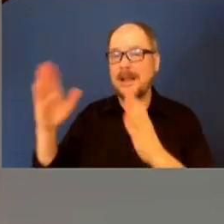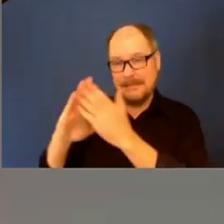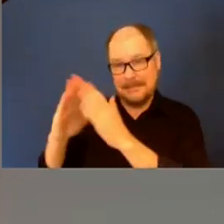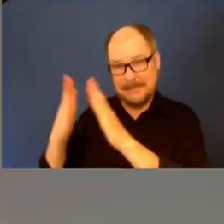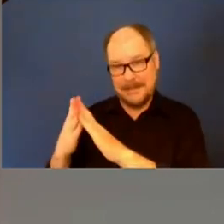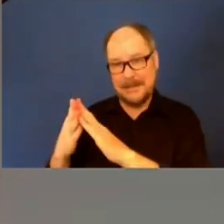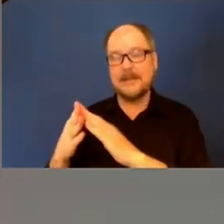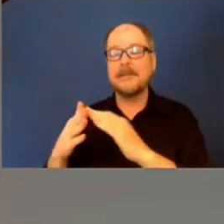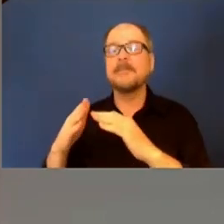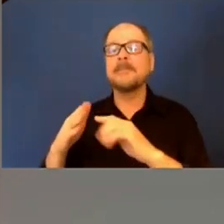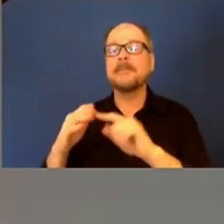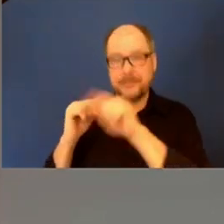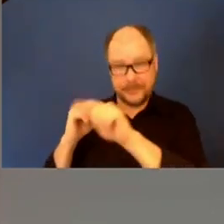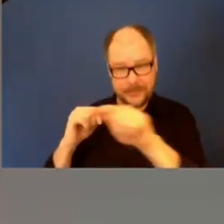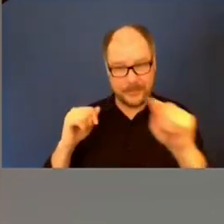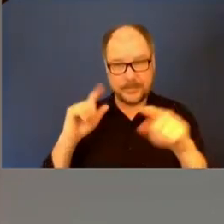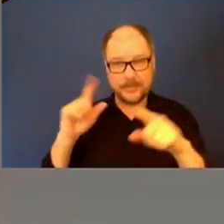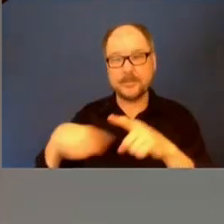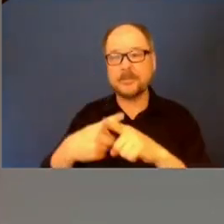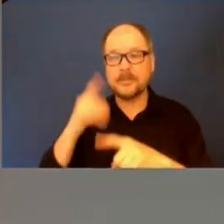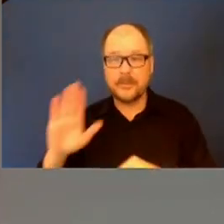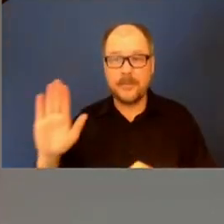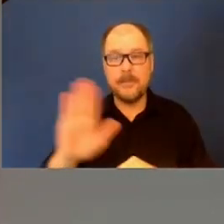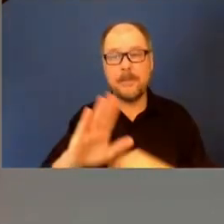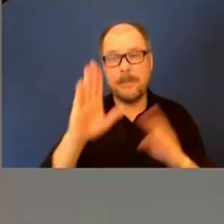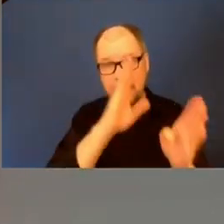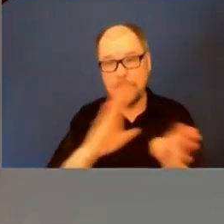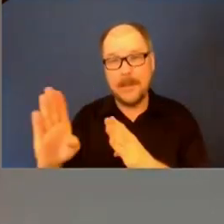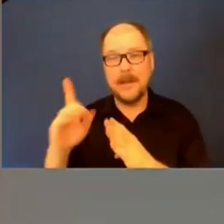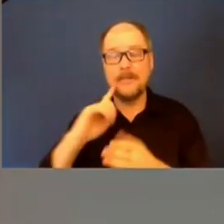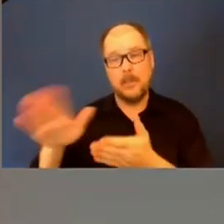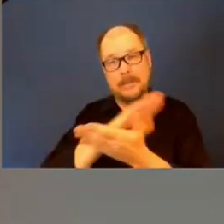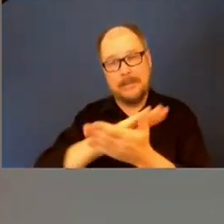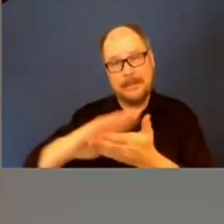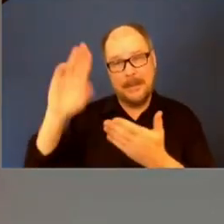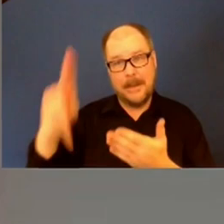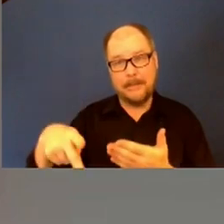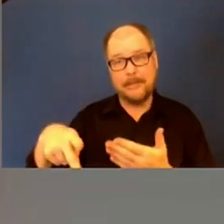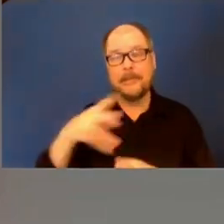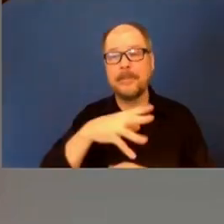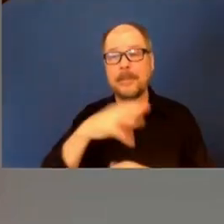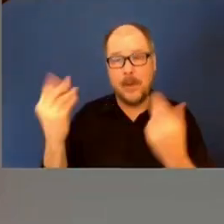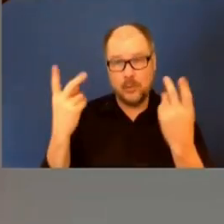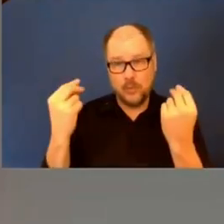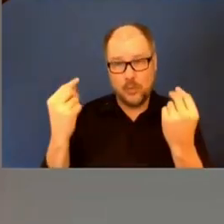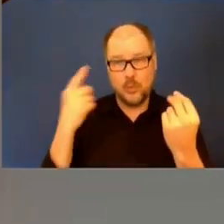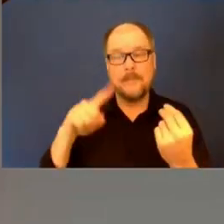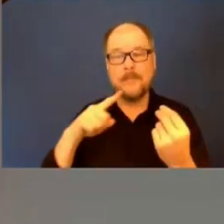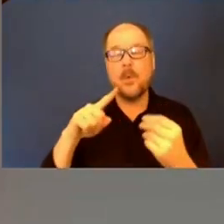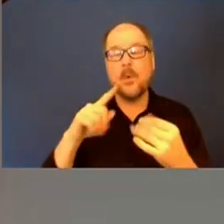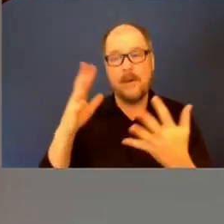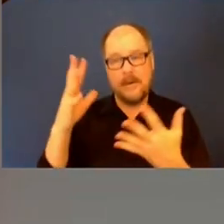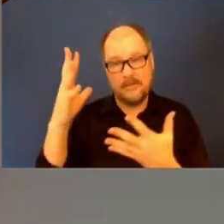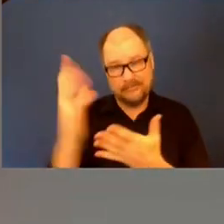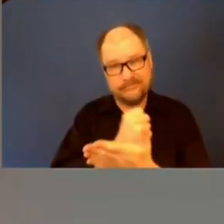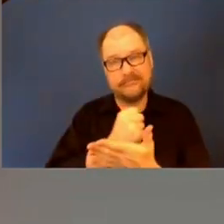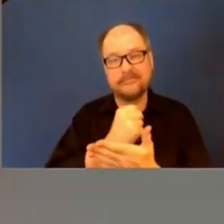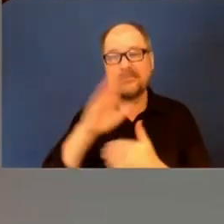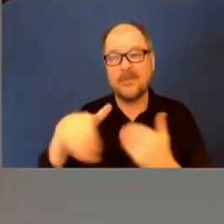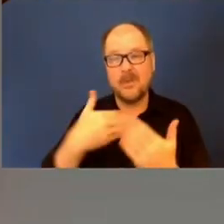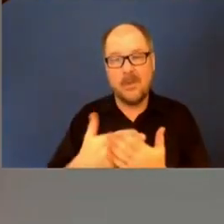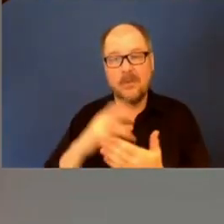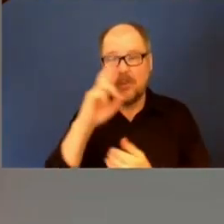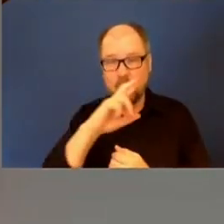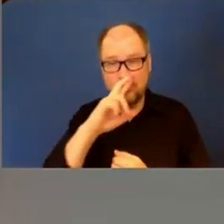their plans for cleanup and their plans for eradication of the rats. That's what that's the